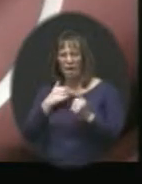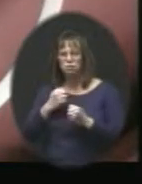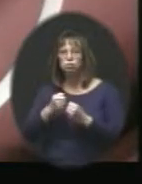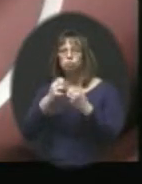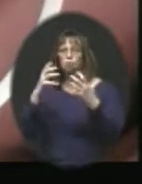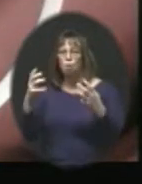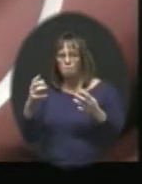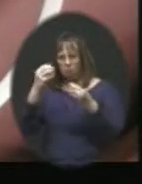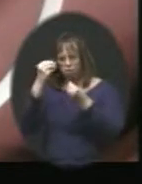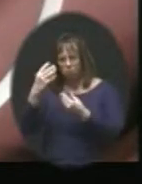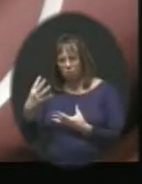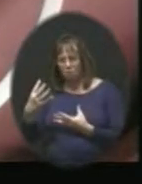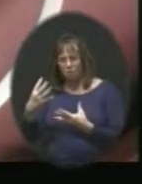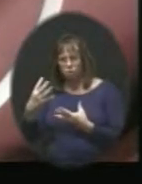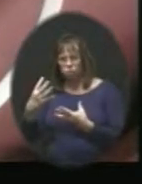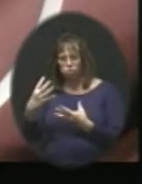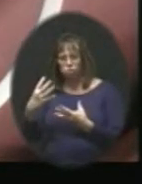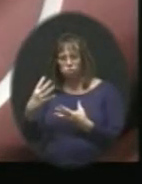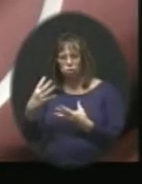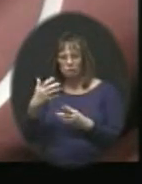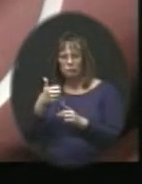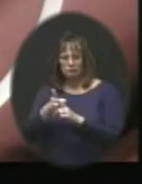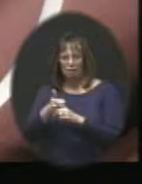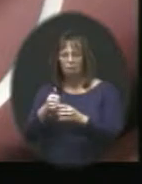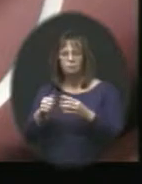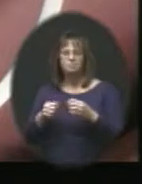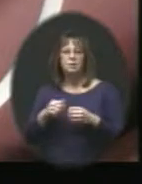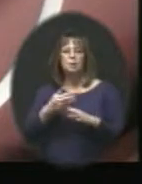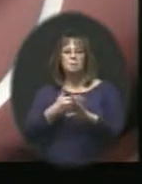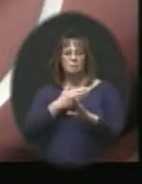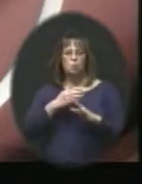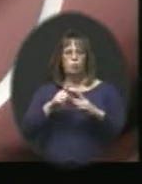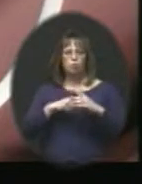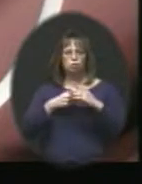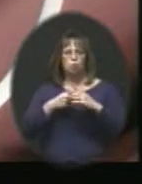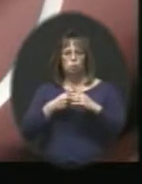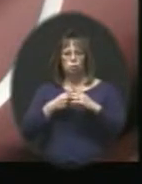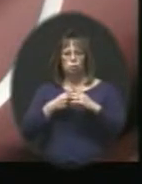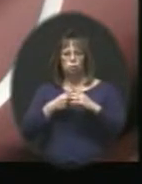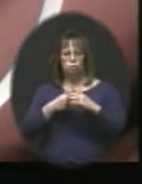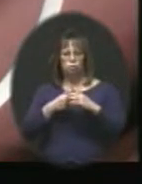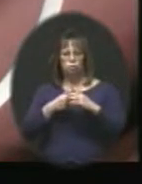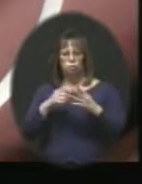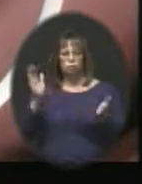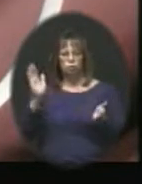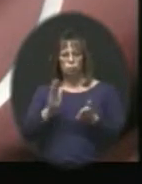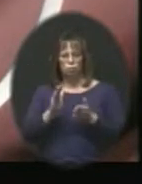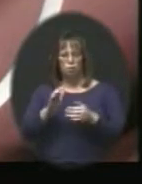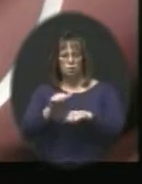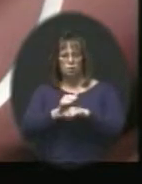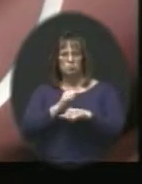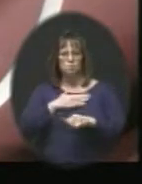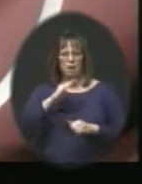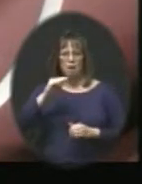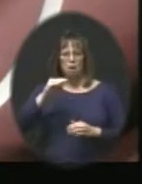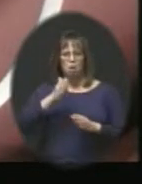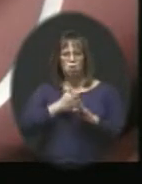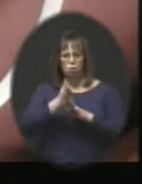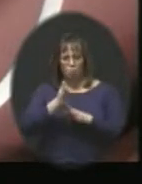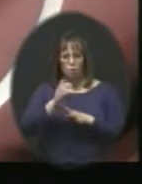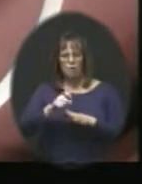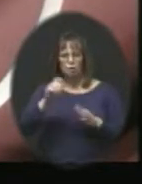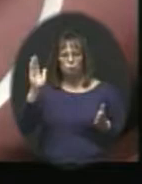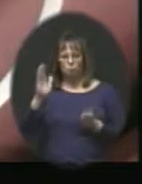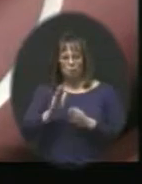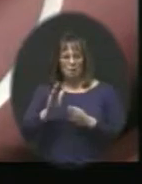information in and of itself. Before we get started though, to minimize the risk to my career, better introduce everybody that's going to